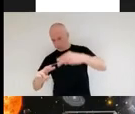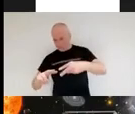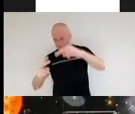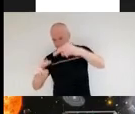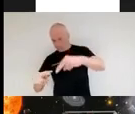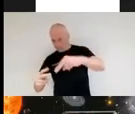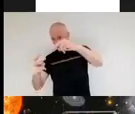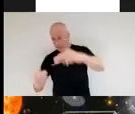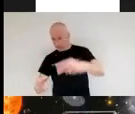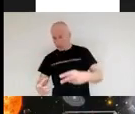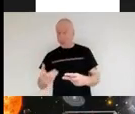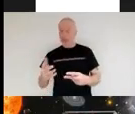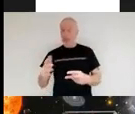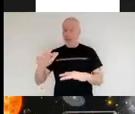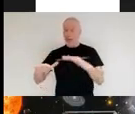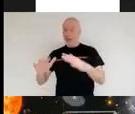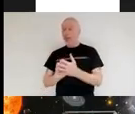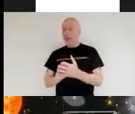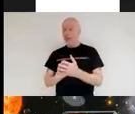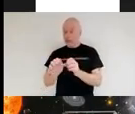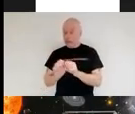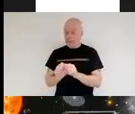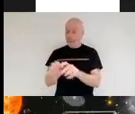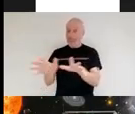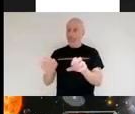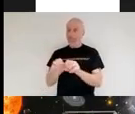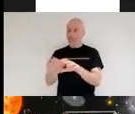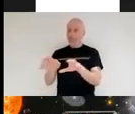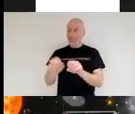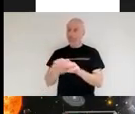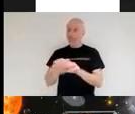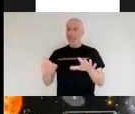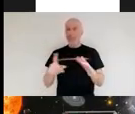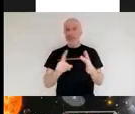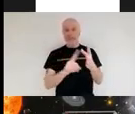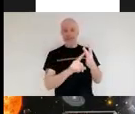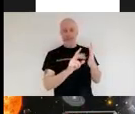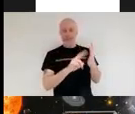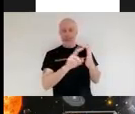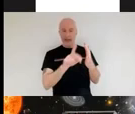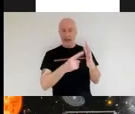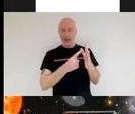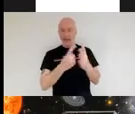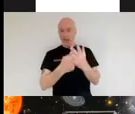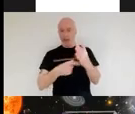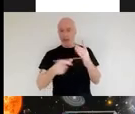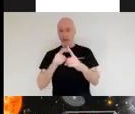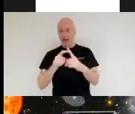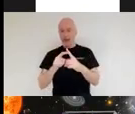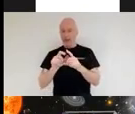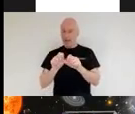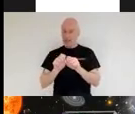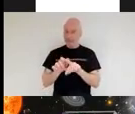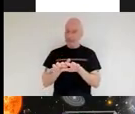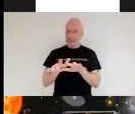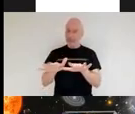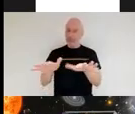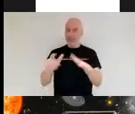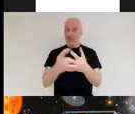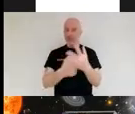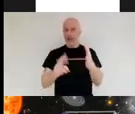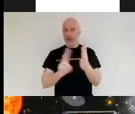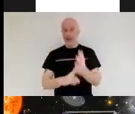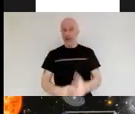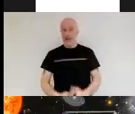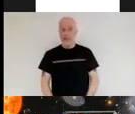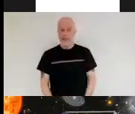vibrations emit infrared radiation and particularly strong in the near infrared you can also